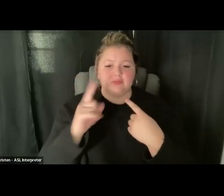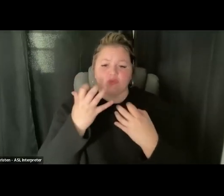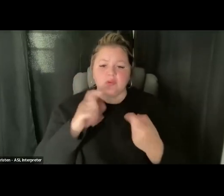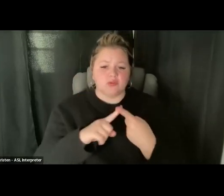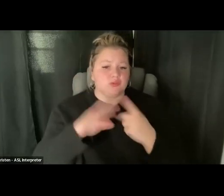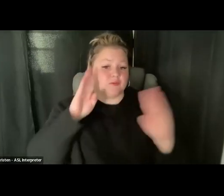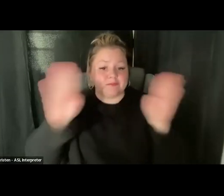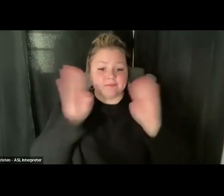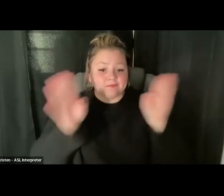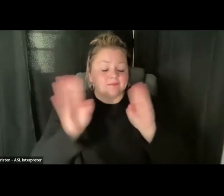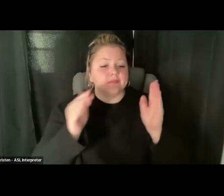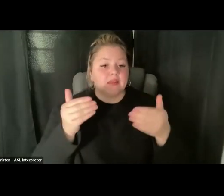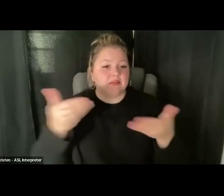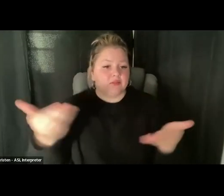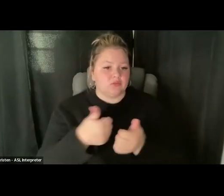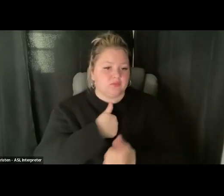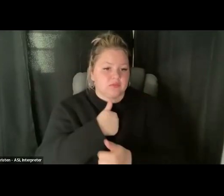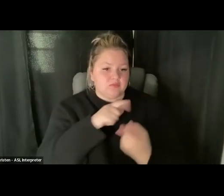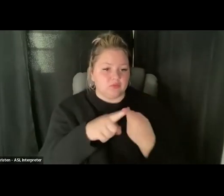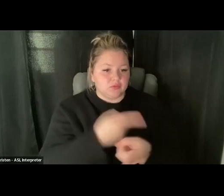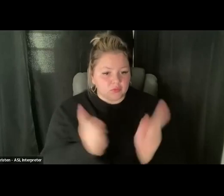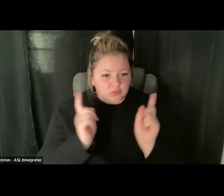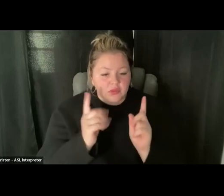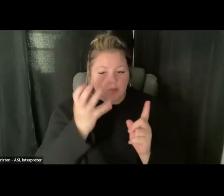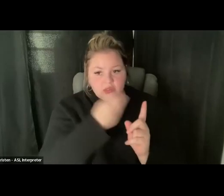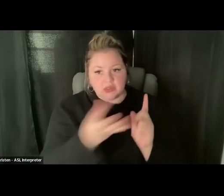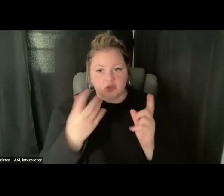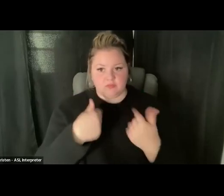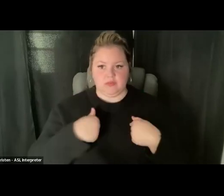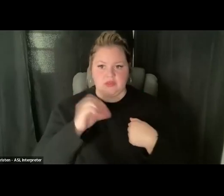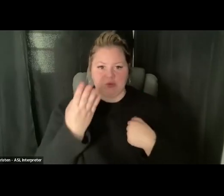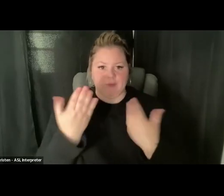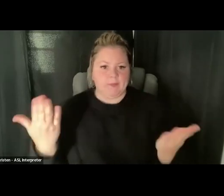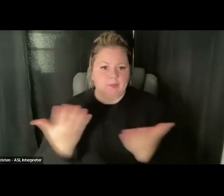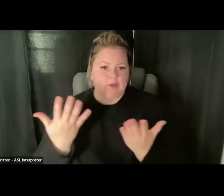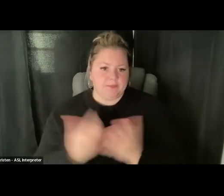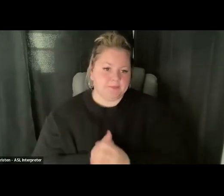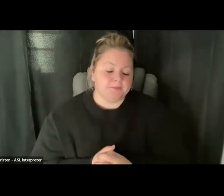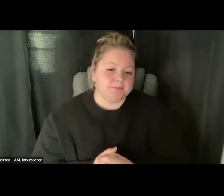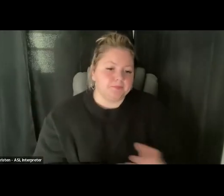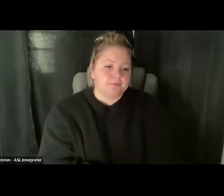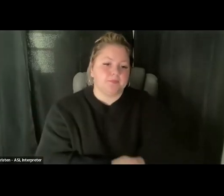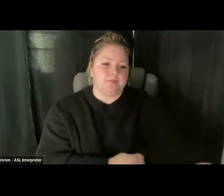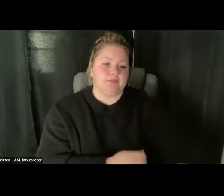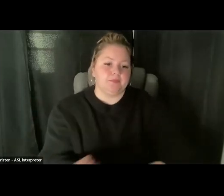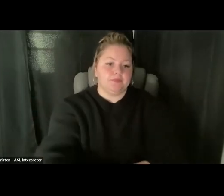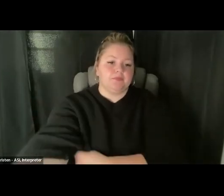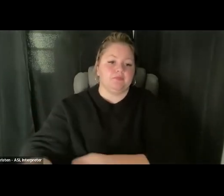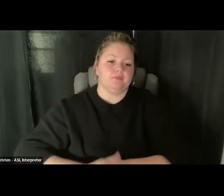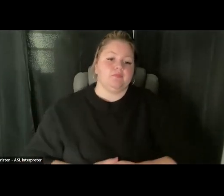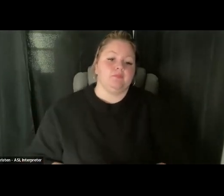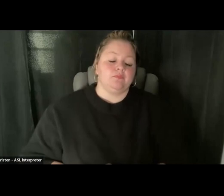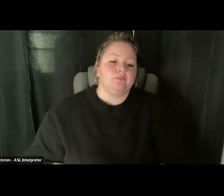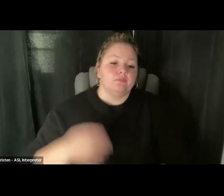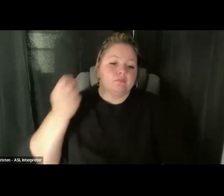to many of you, and let you know what I do at the Secretary of State's office and the Elections Division. I'm a project